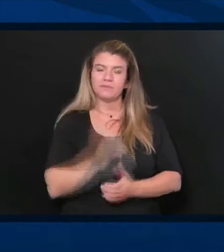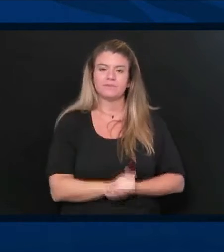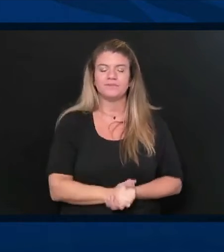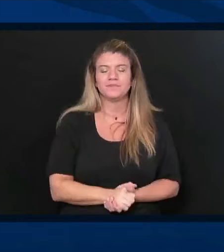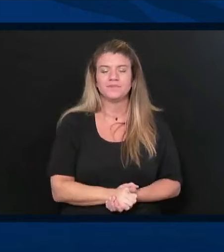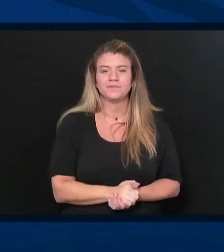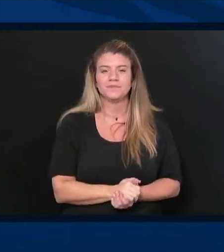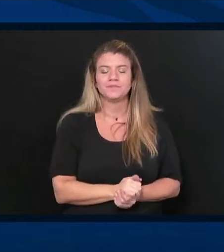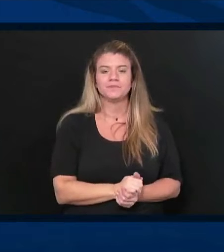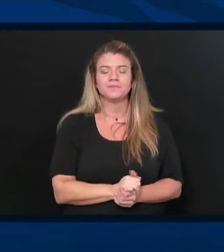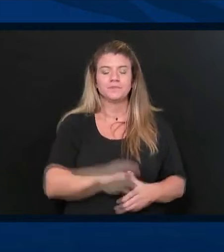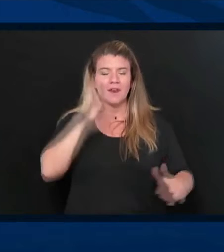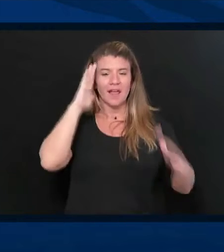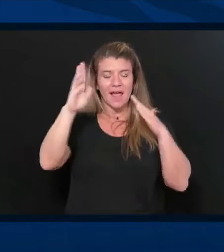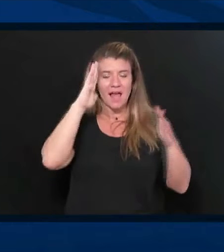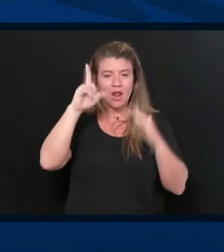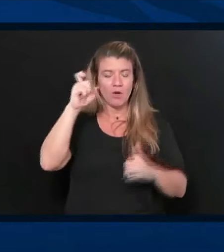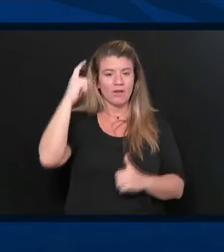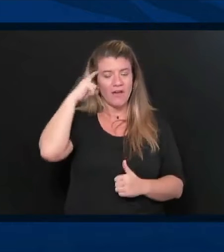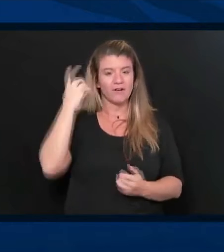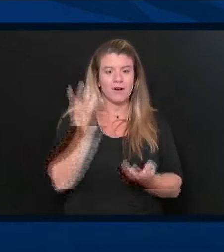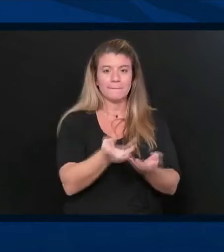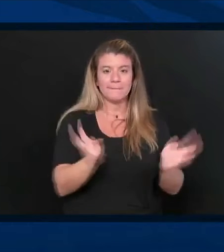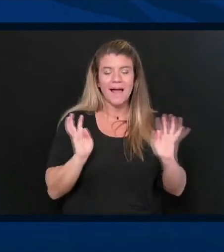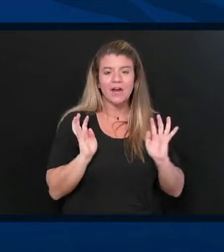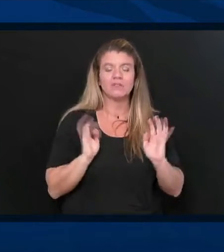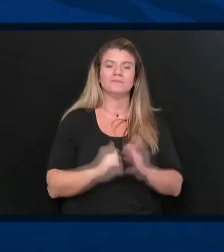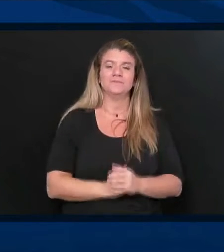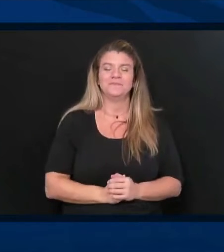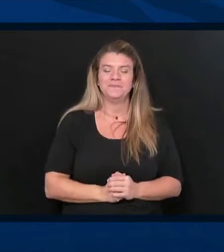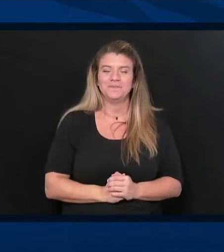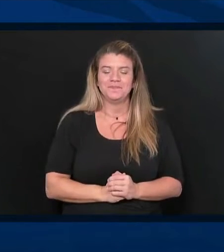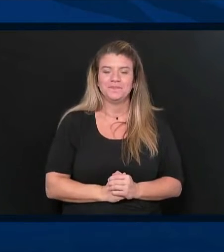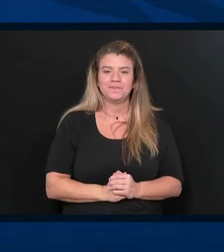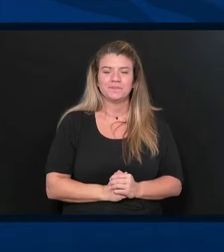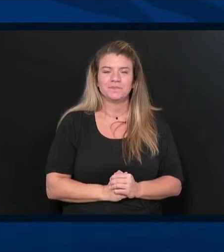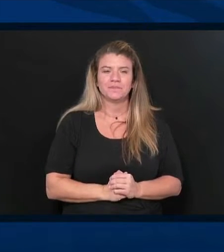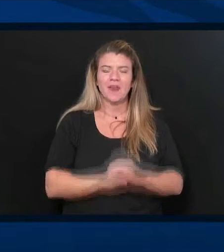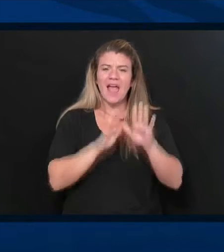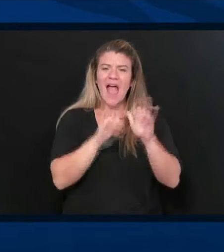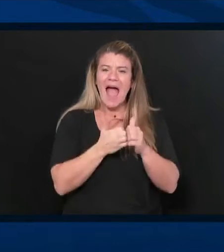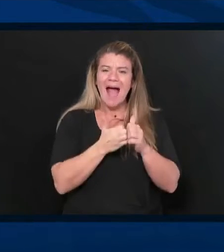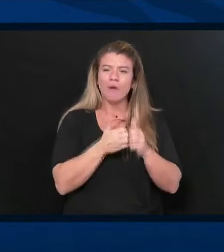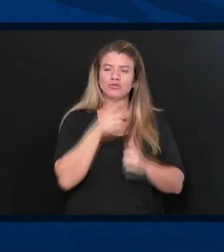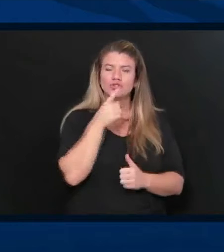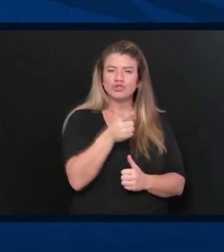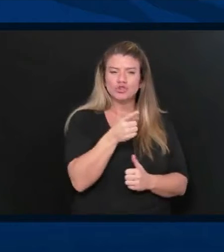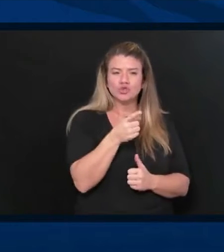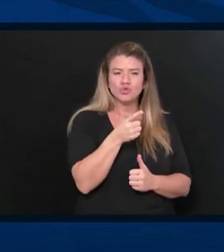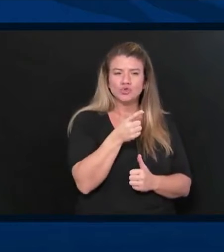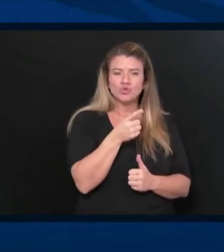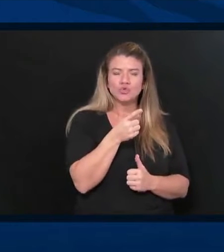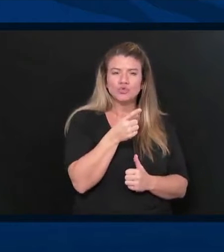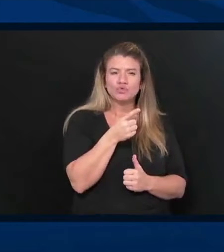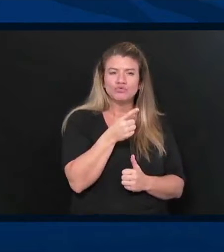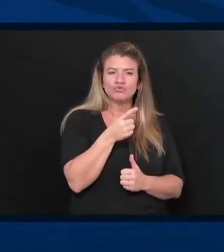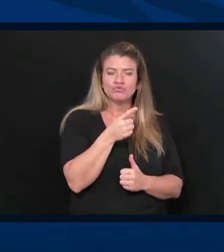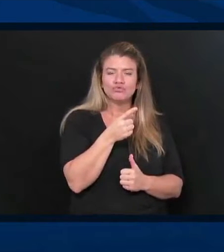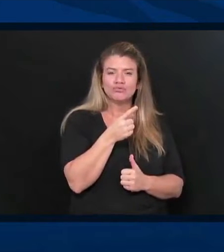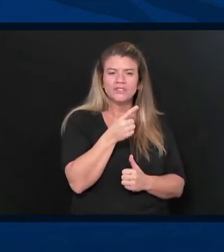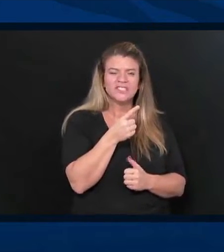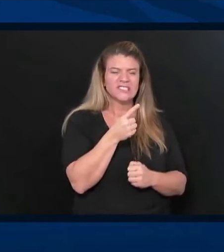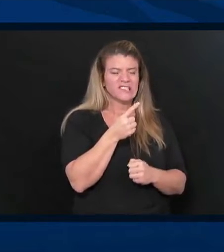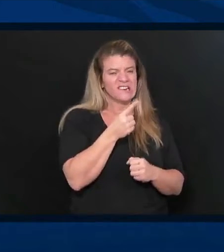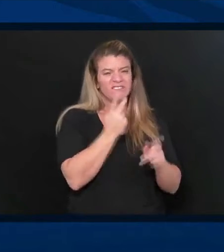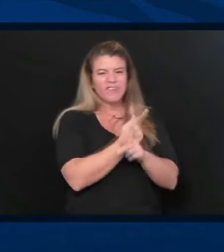Hello, Governor. Hello, panelists. Kenny Bass with Channel 8 and Fox 11. Governor, how do you cut through the fog of weariness? How do